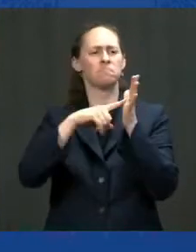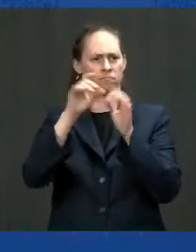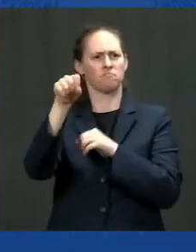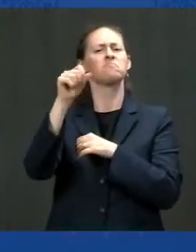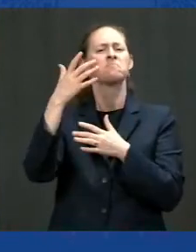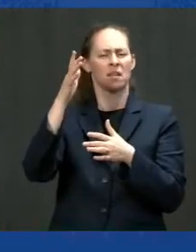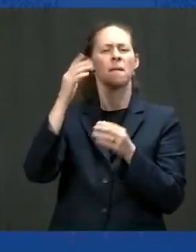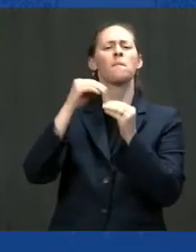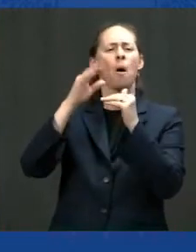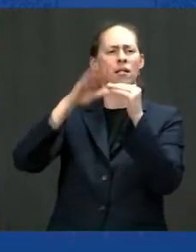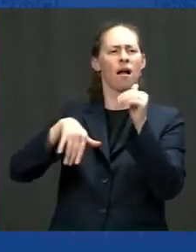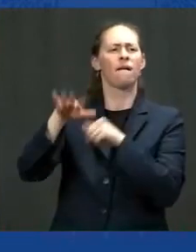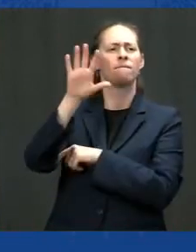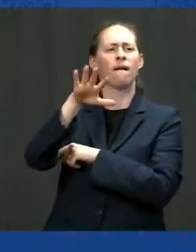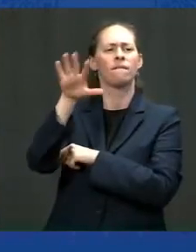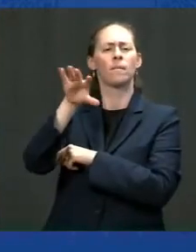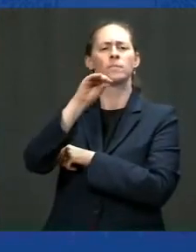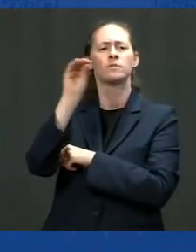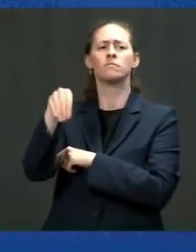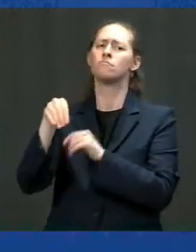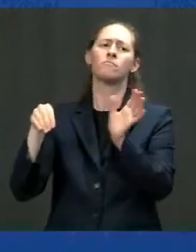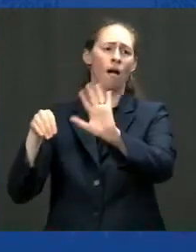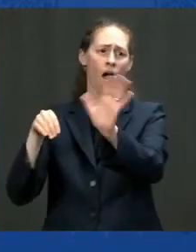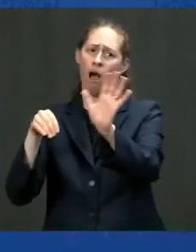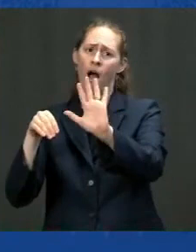in town. We're going to be checking.